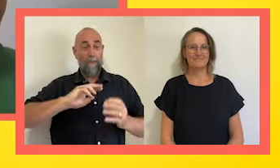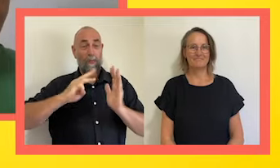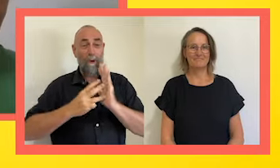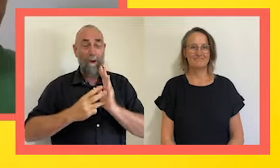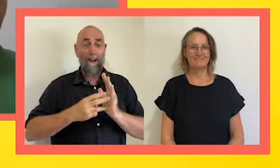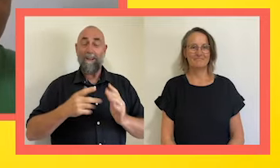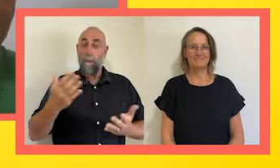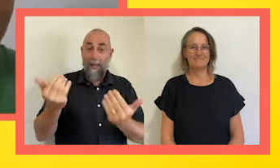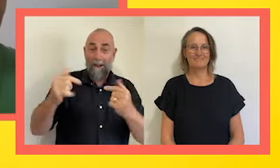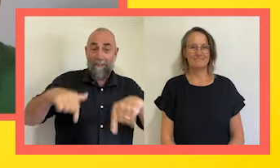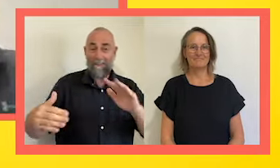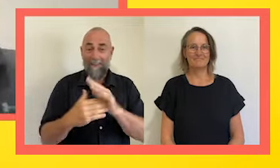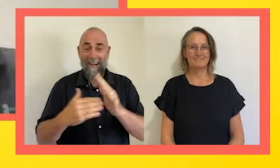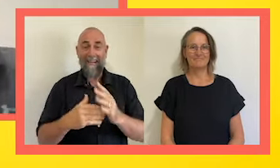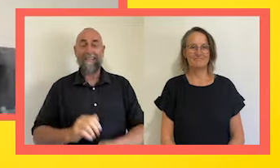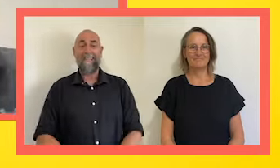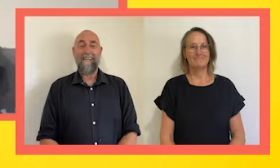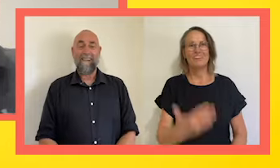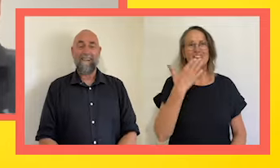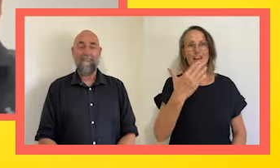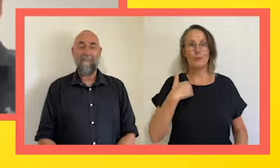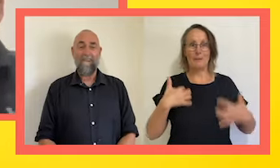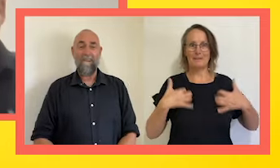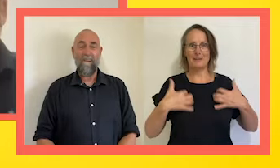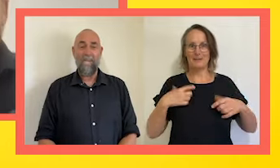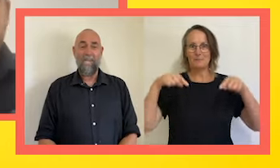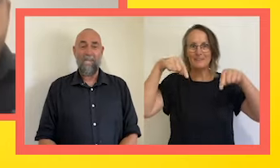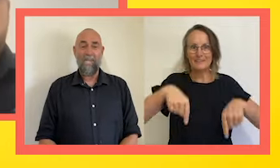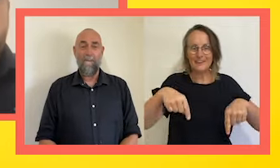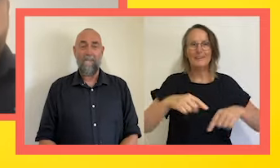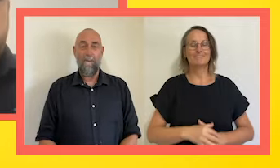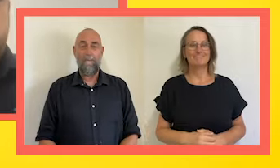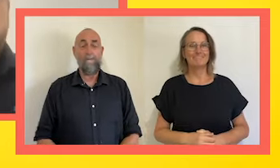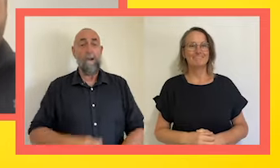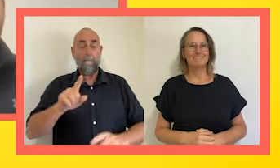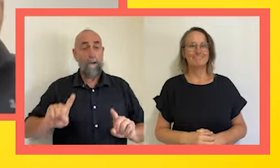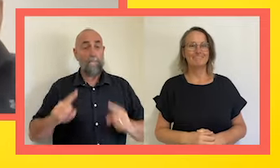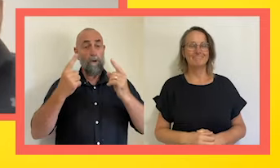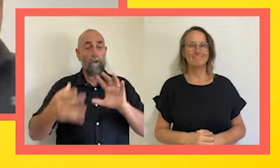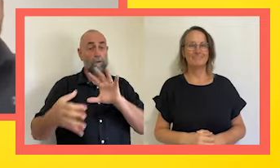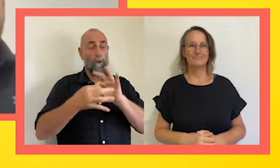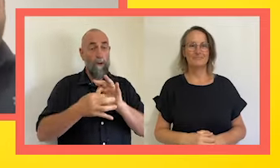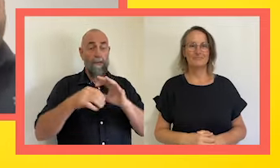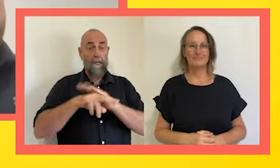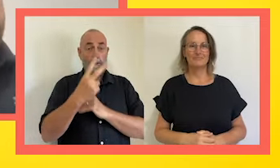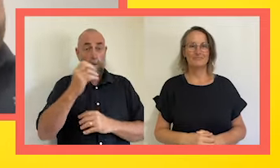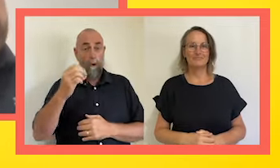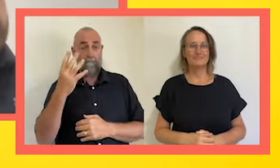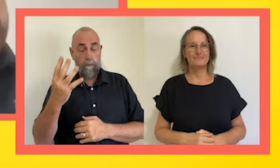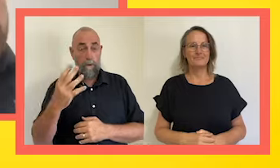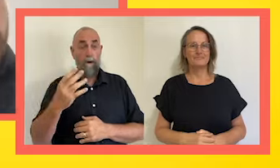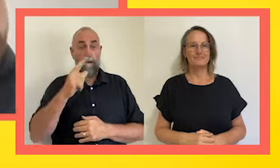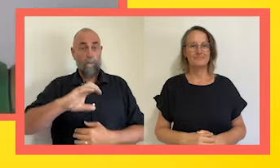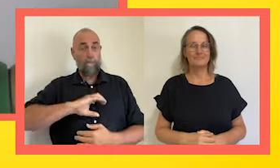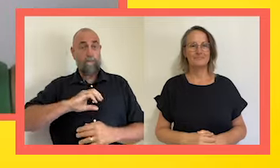and honoured to be here. You joined the Paralympic movement in 2004, your first Paralympic Games, where you got a bronze. You would make it to the